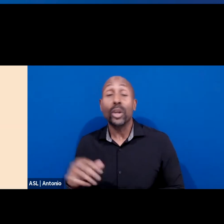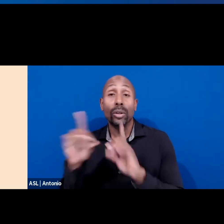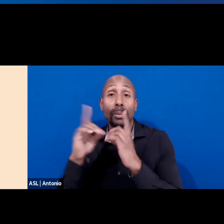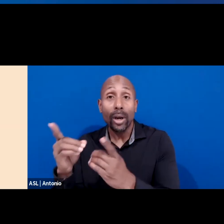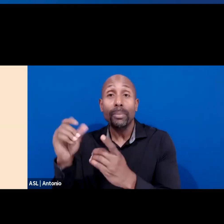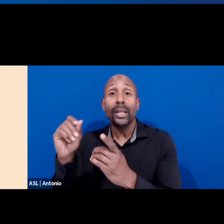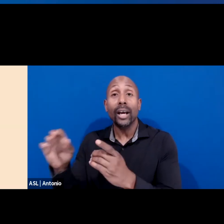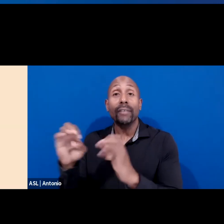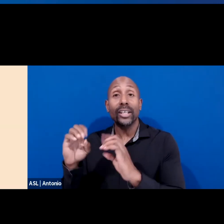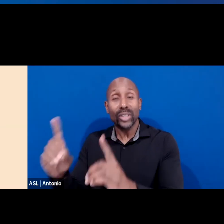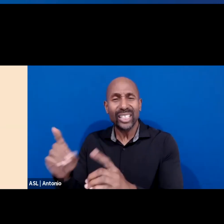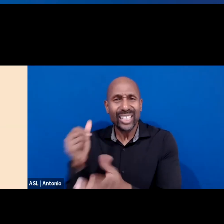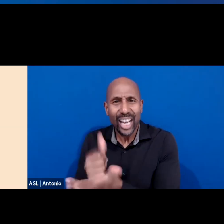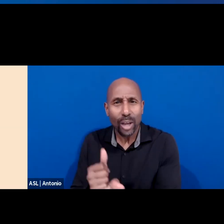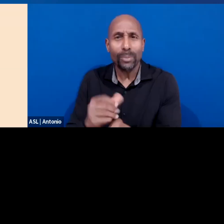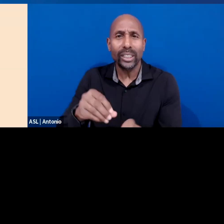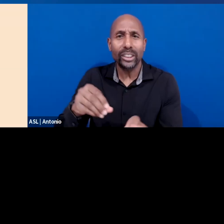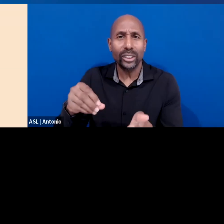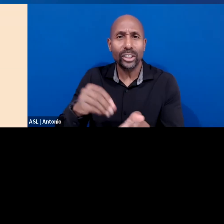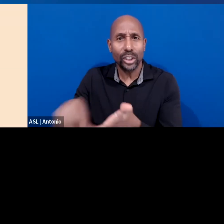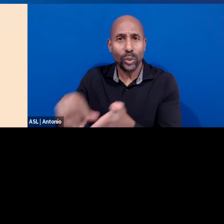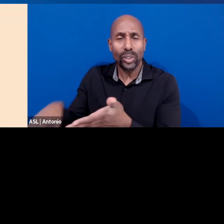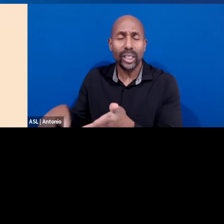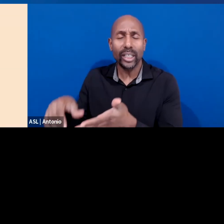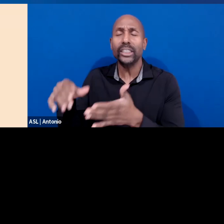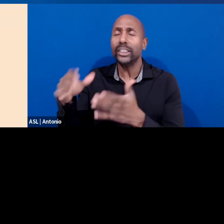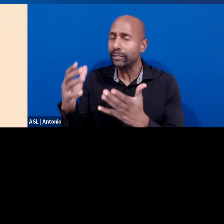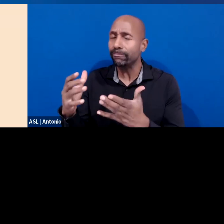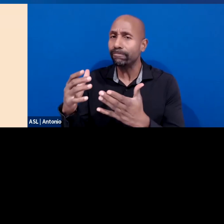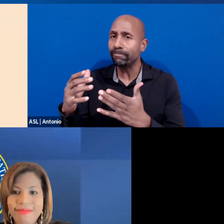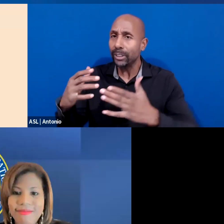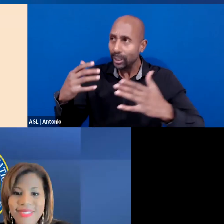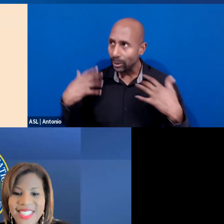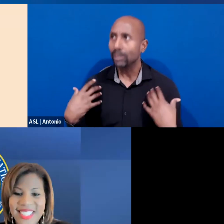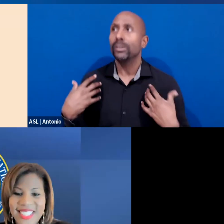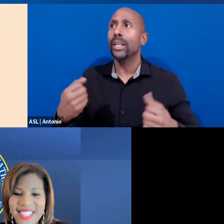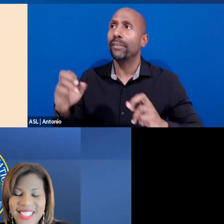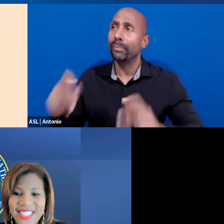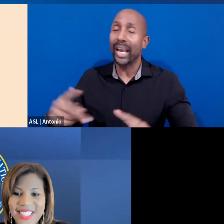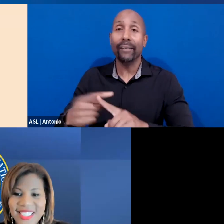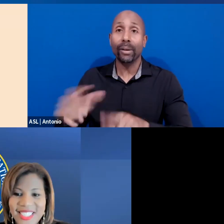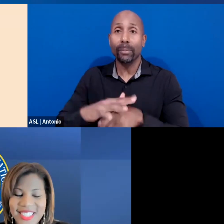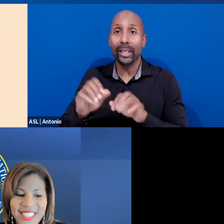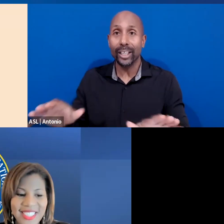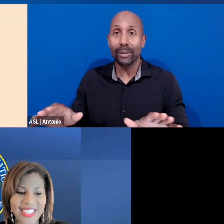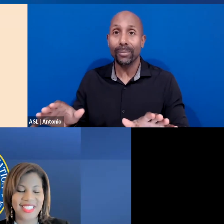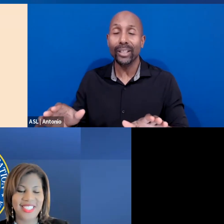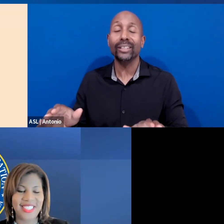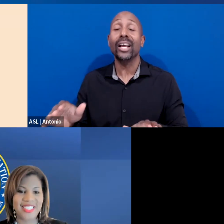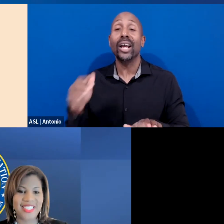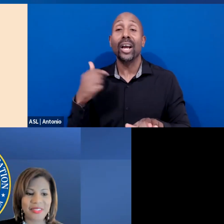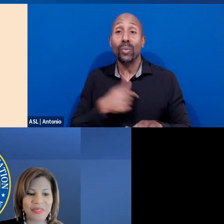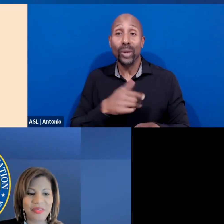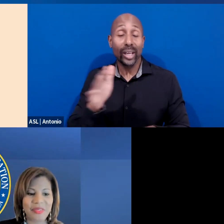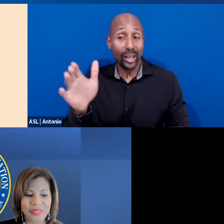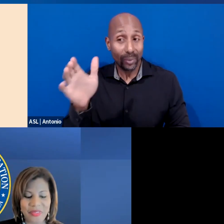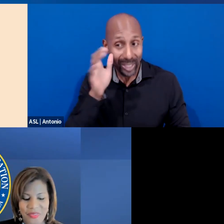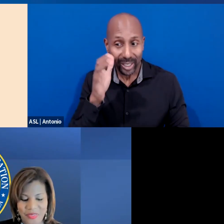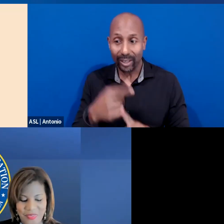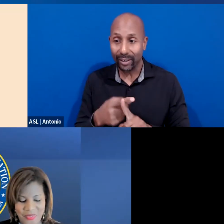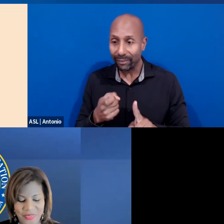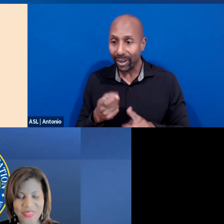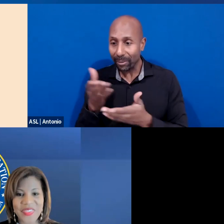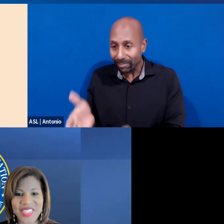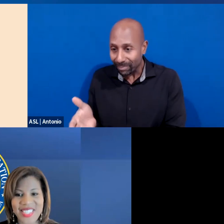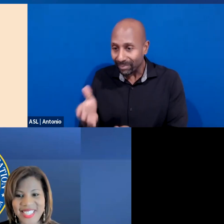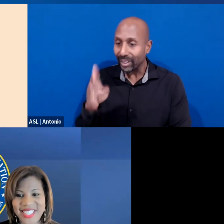students recover from the pandemic, we have Bernadine Futrell, Deputy Assistant Secretary in the Agency's